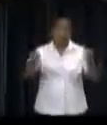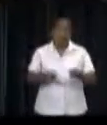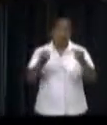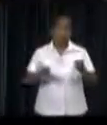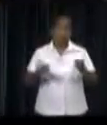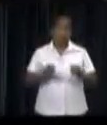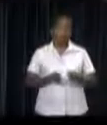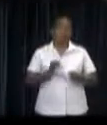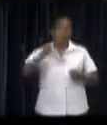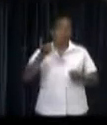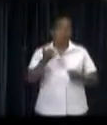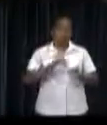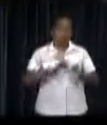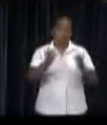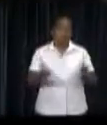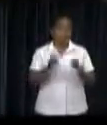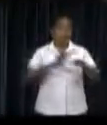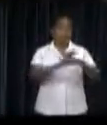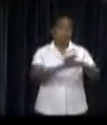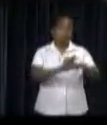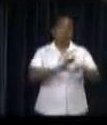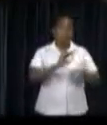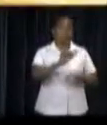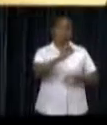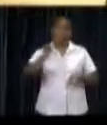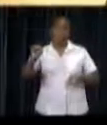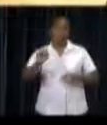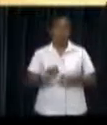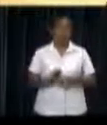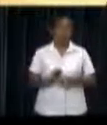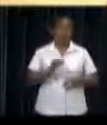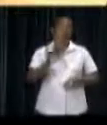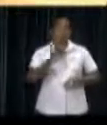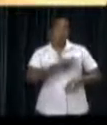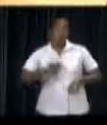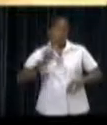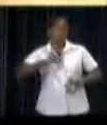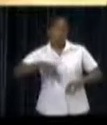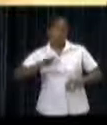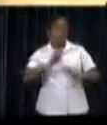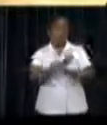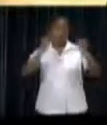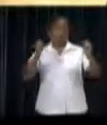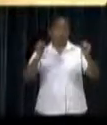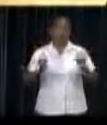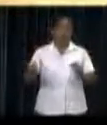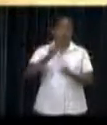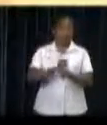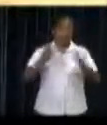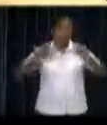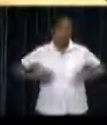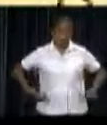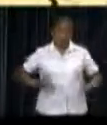led by Simmons. In the context of 150 years, Ketikoti, the Foundation Missy Ketikoti, had also